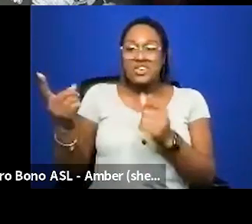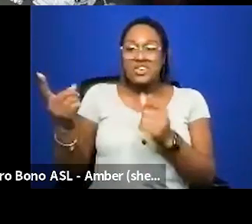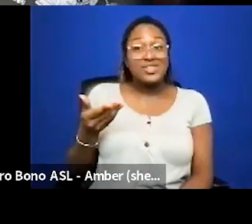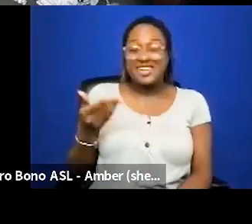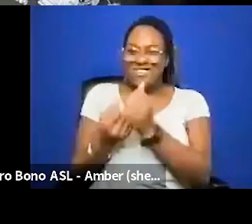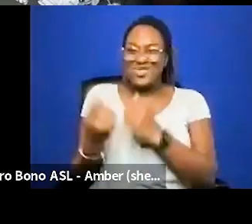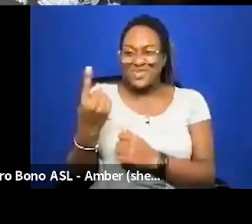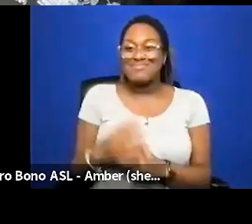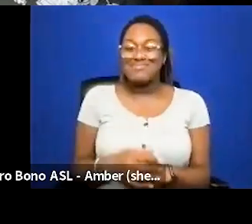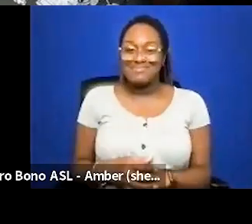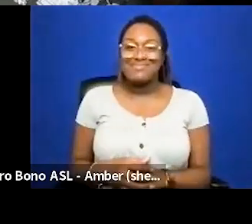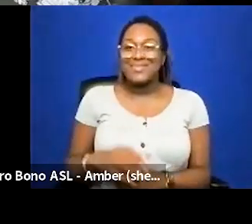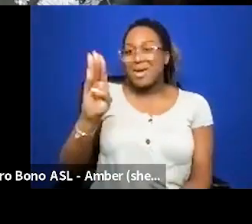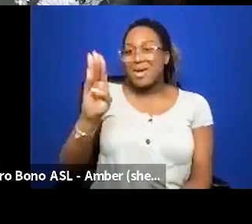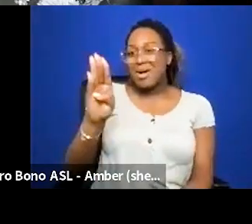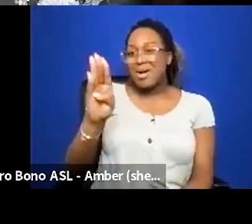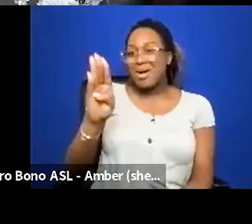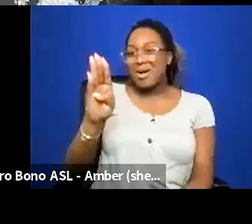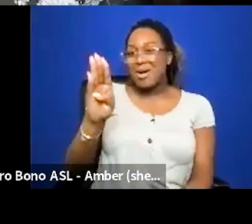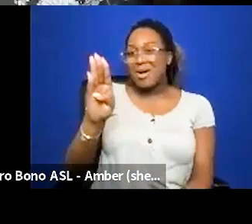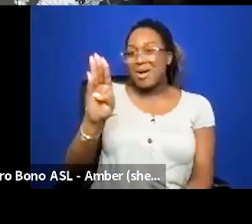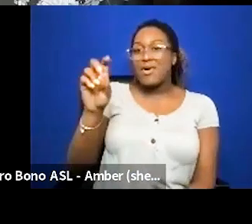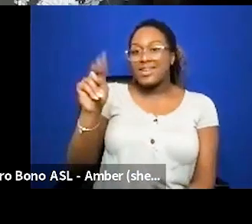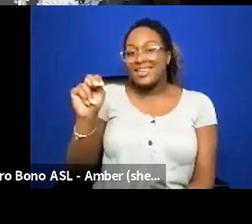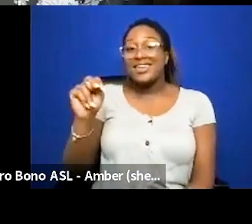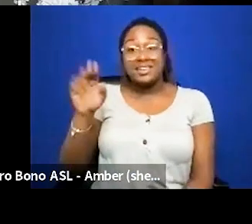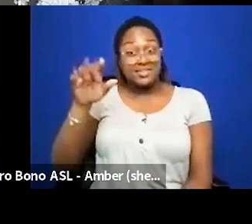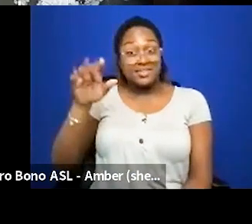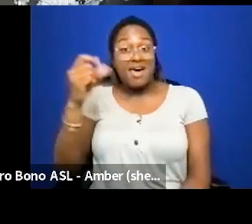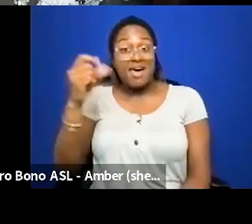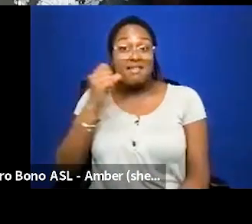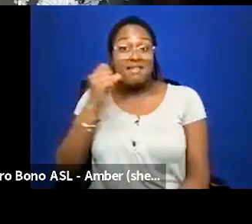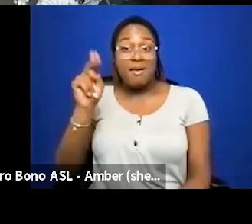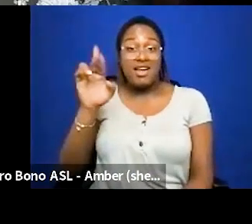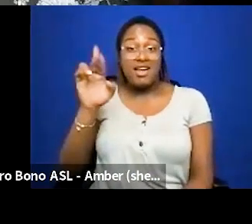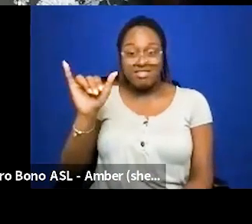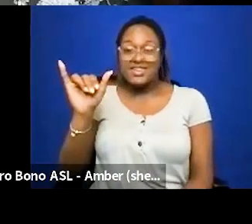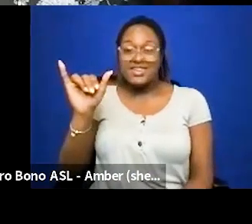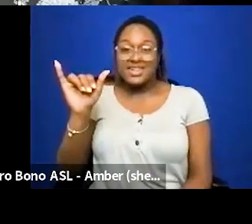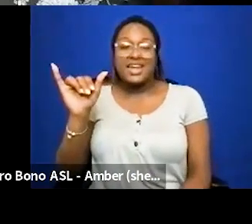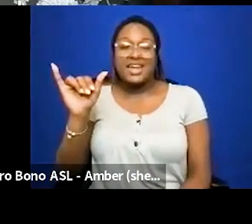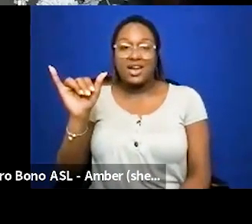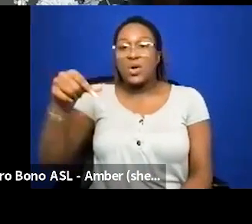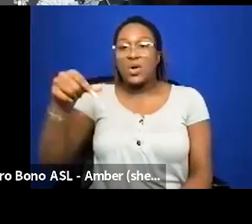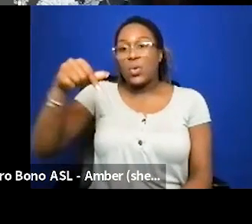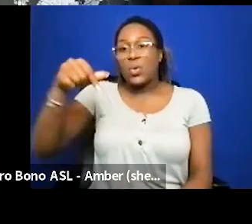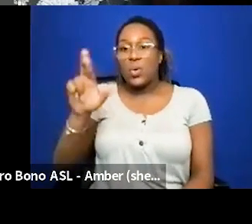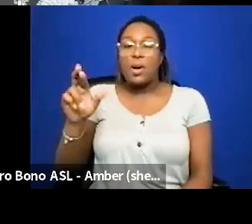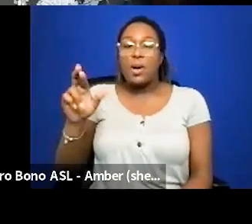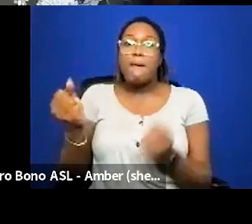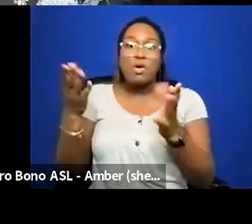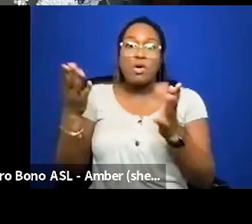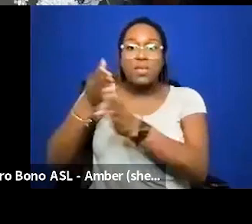uh brandon gerard they them is a black non-binary queer and multi-disciplinary content creator